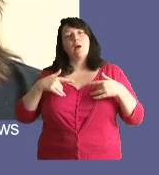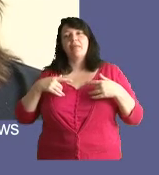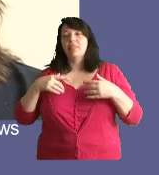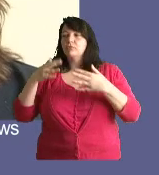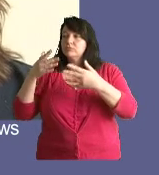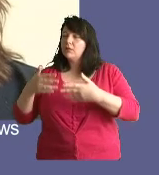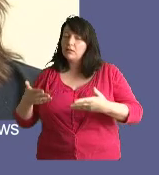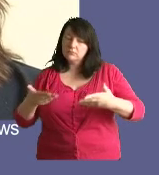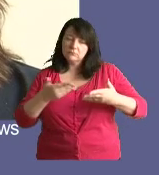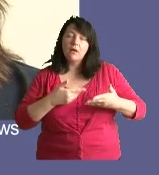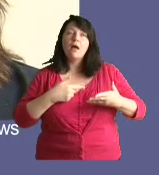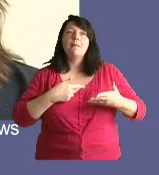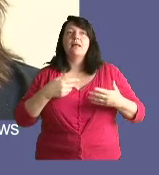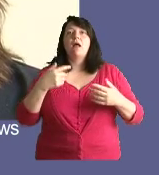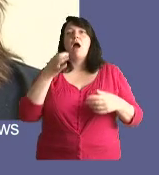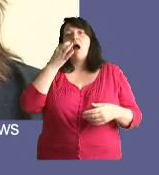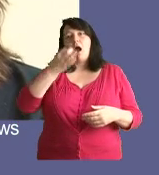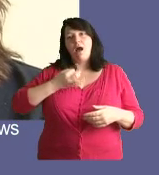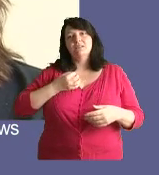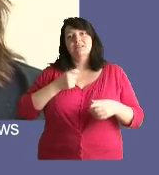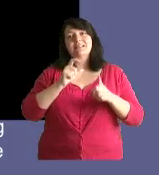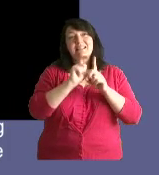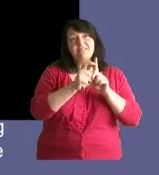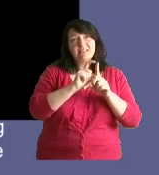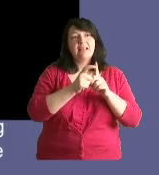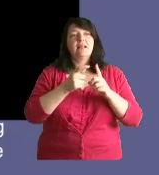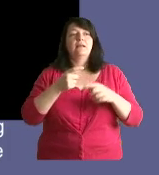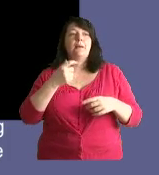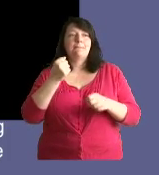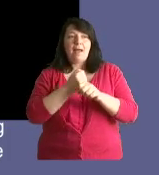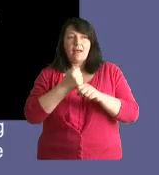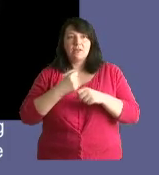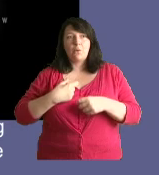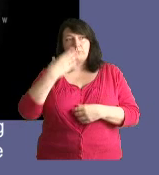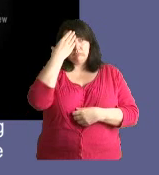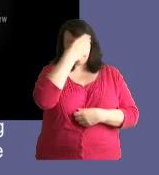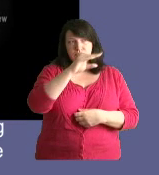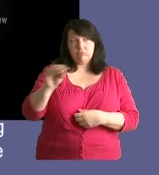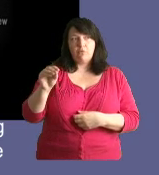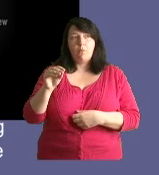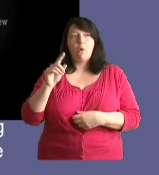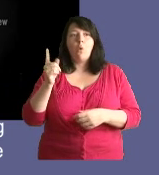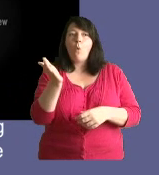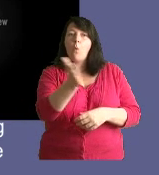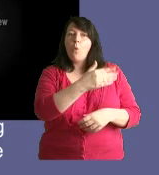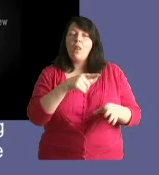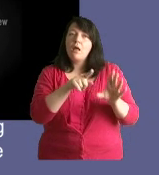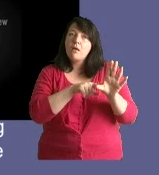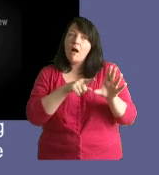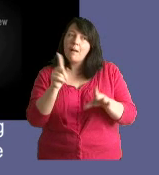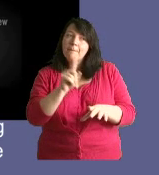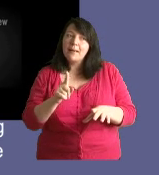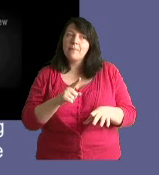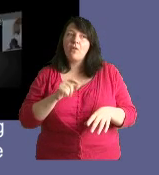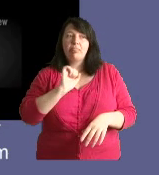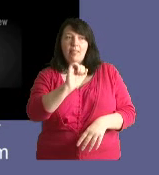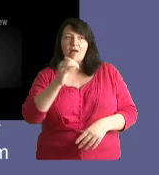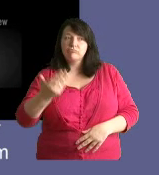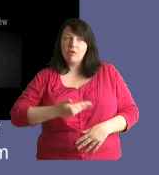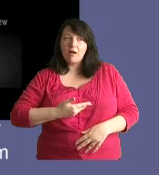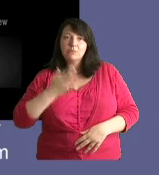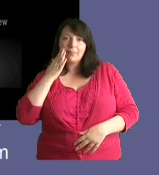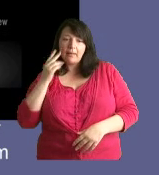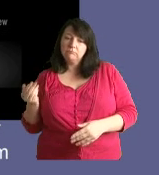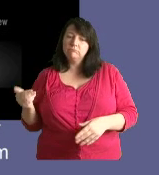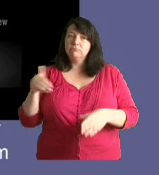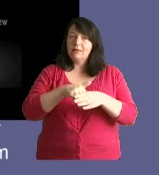the reviews and as a result of this we've actually been asked to make a DVD in order to inform every young person when they first come to care what the review system is, what